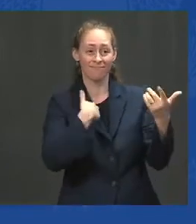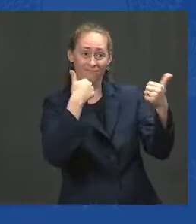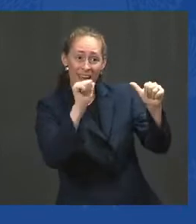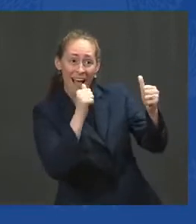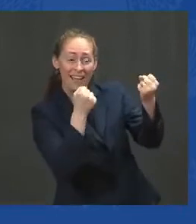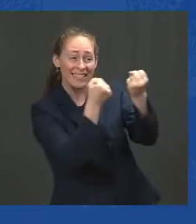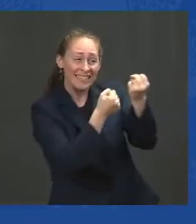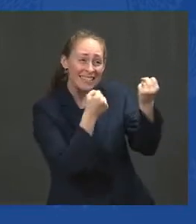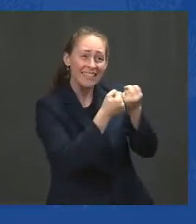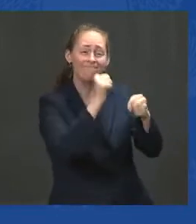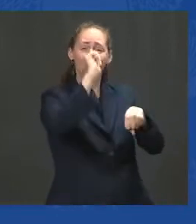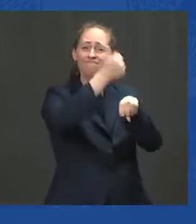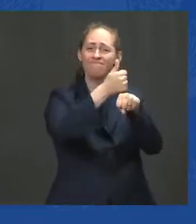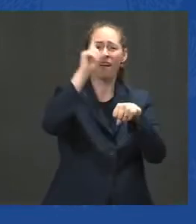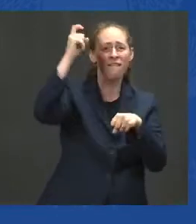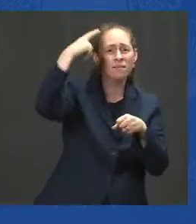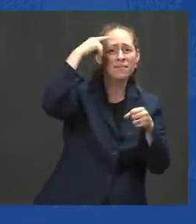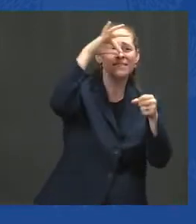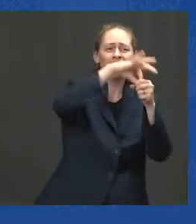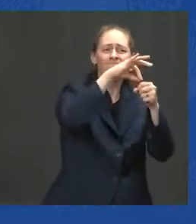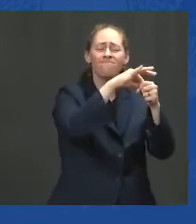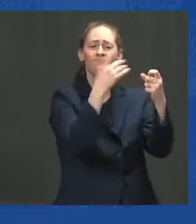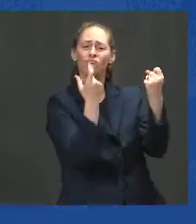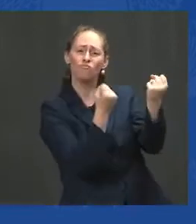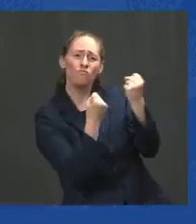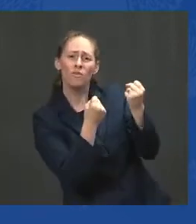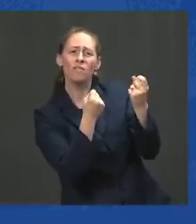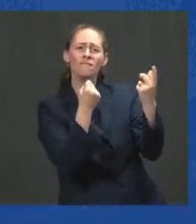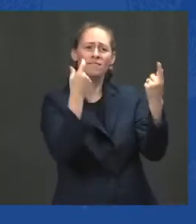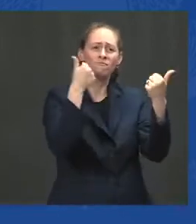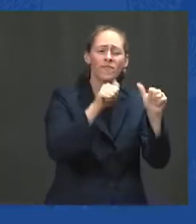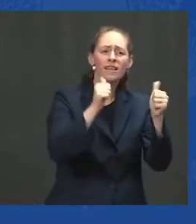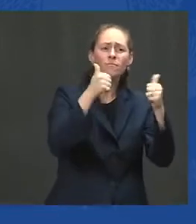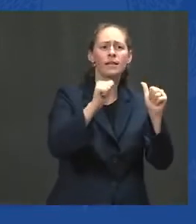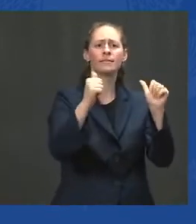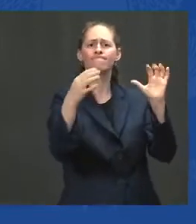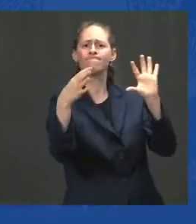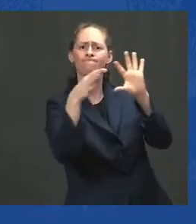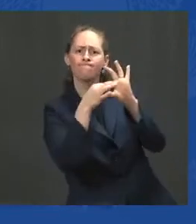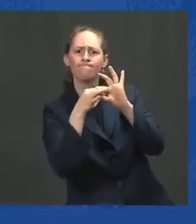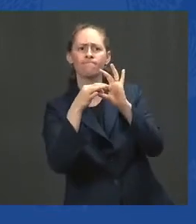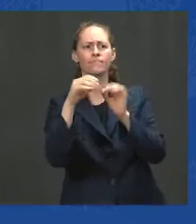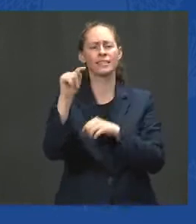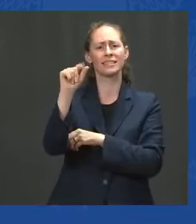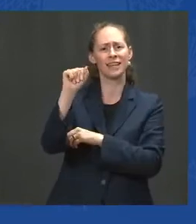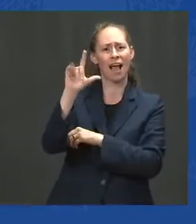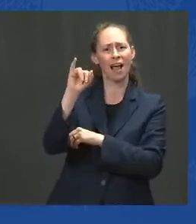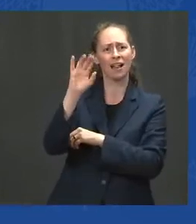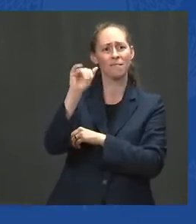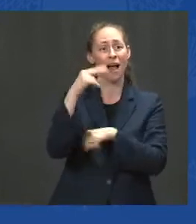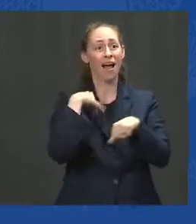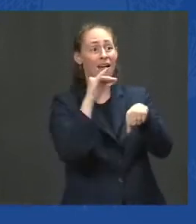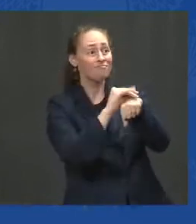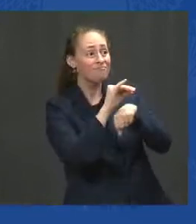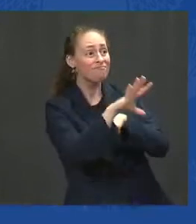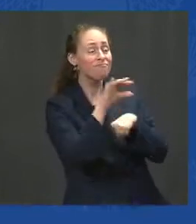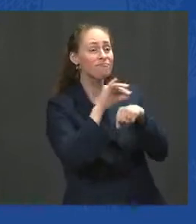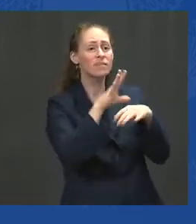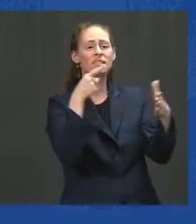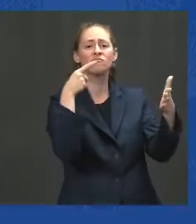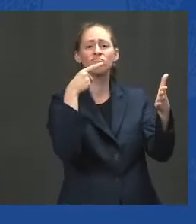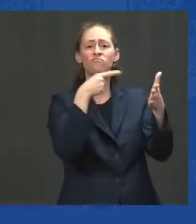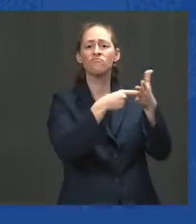settlement with the Taliban. This advice was flatly refused. Mr. Ghani